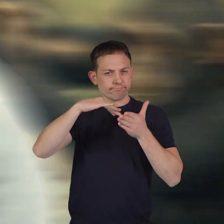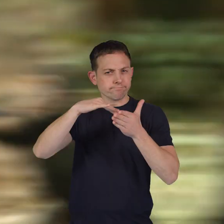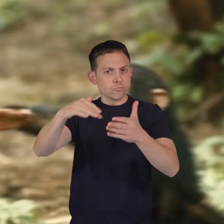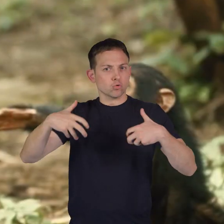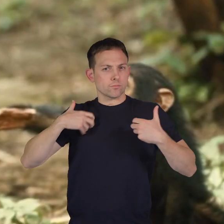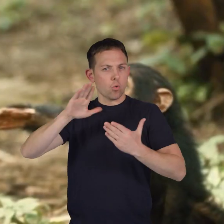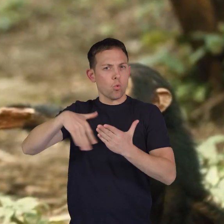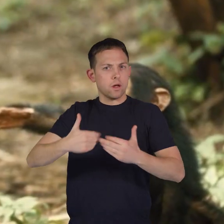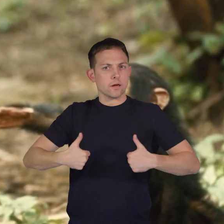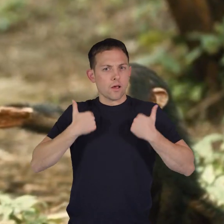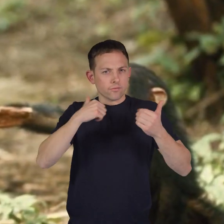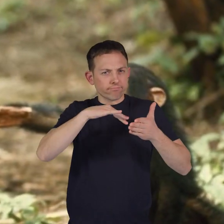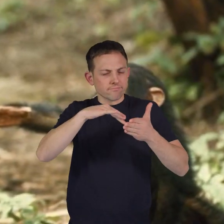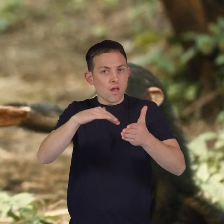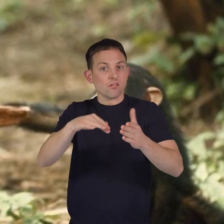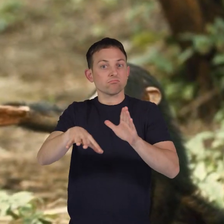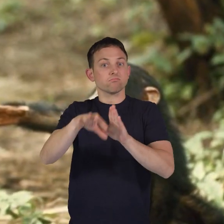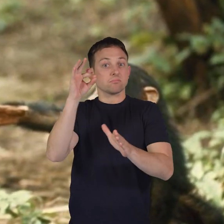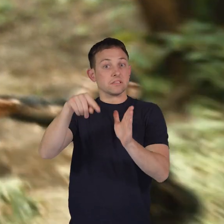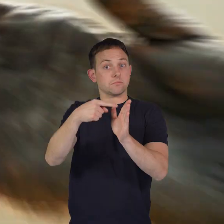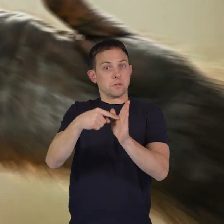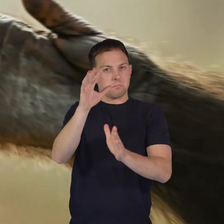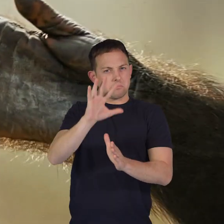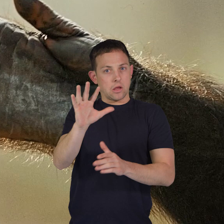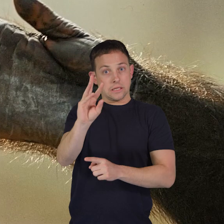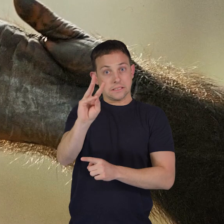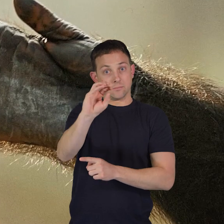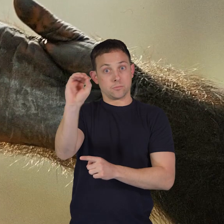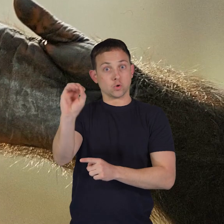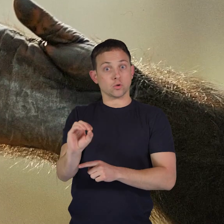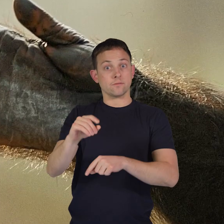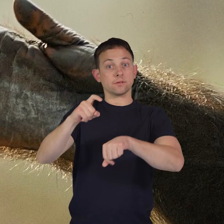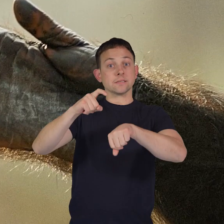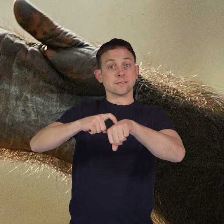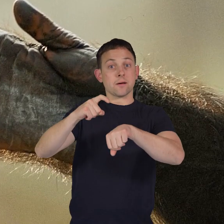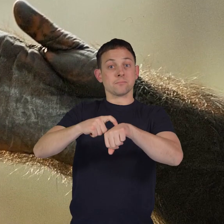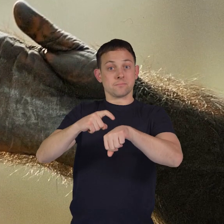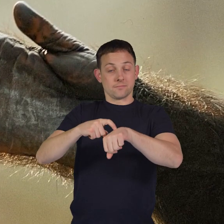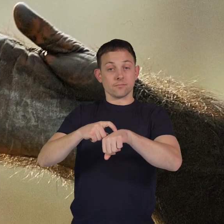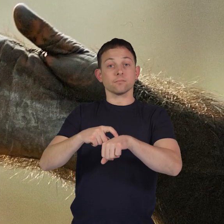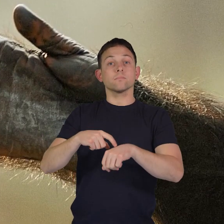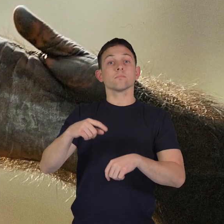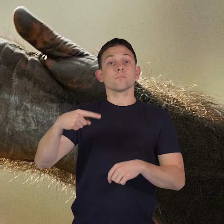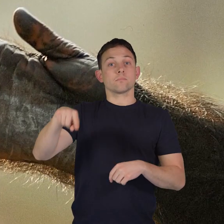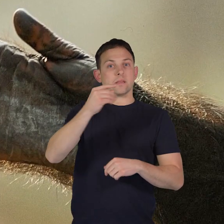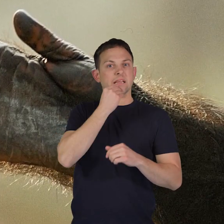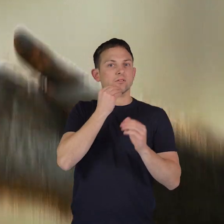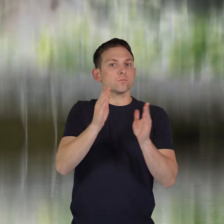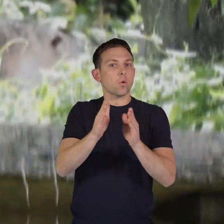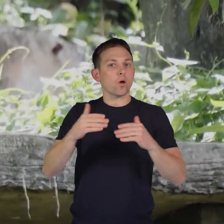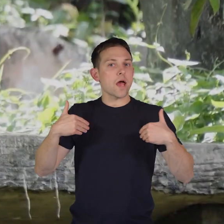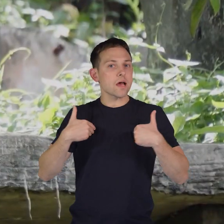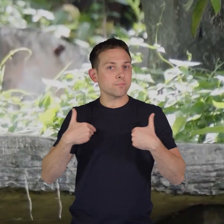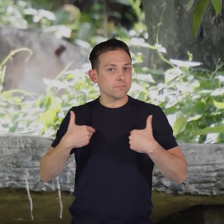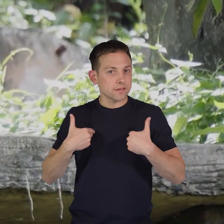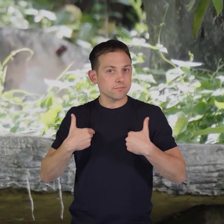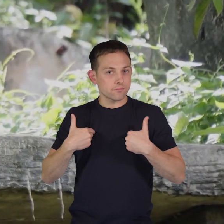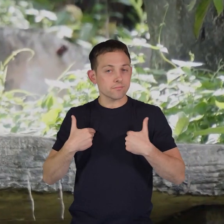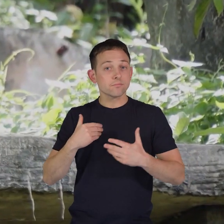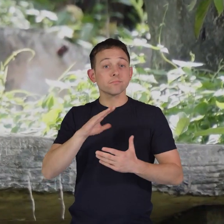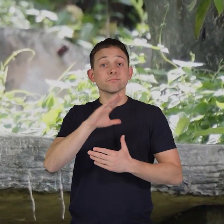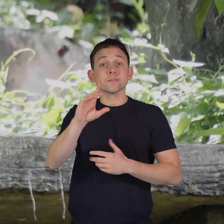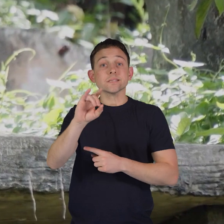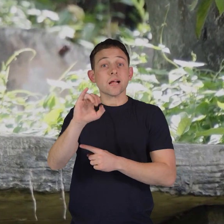studying chimps discovered they sometimes about six percent of the time eat small animals their diet